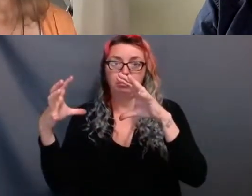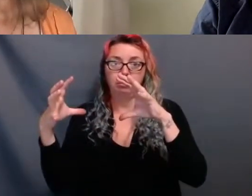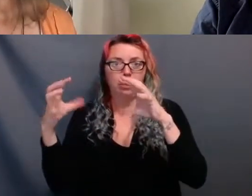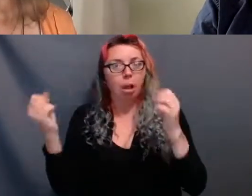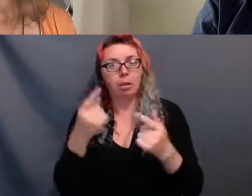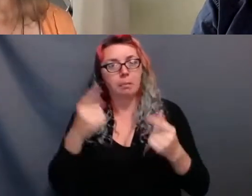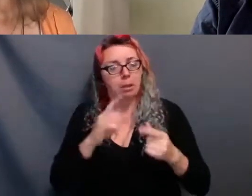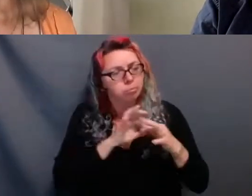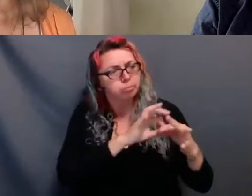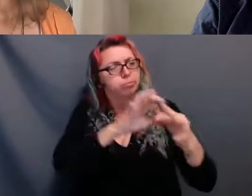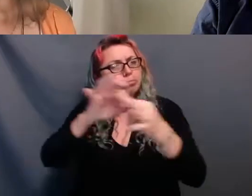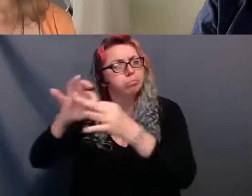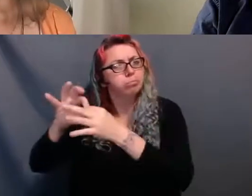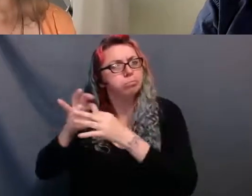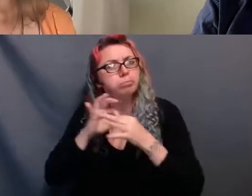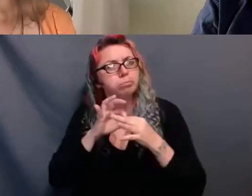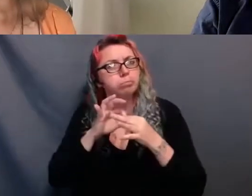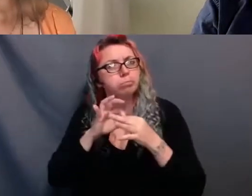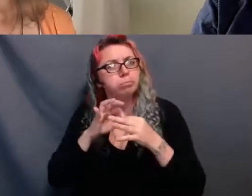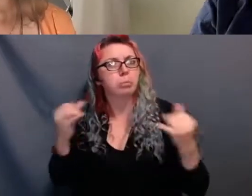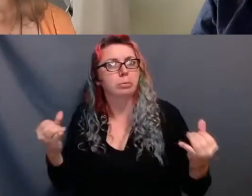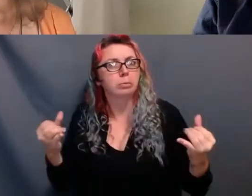At this time. In this place.